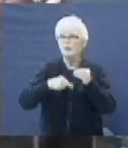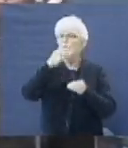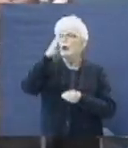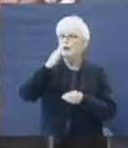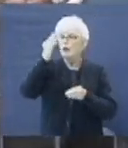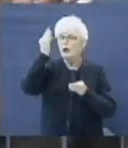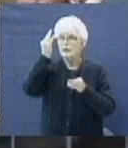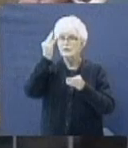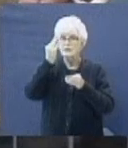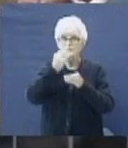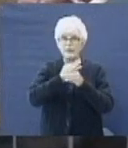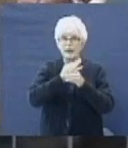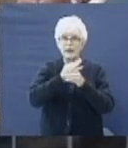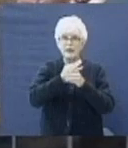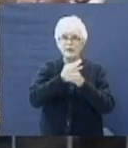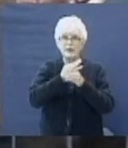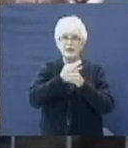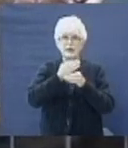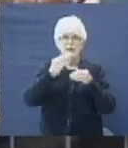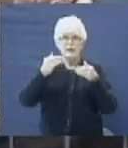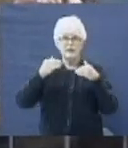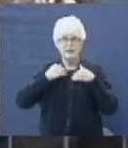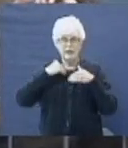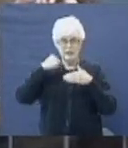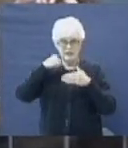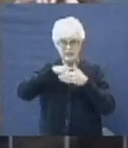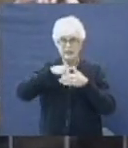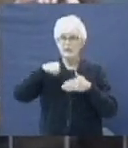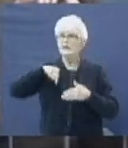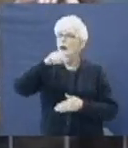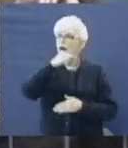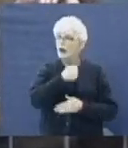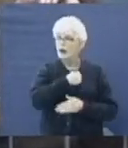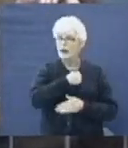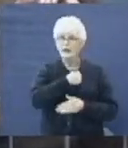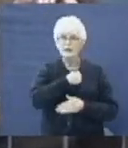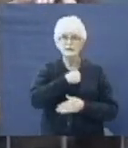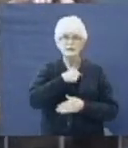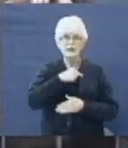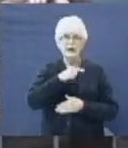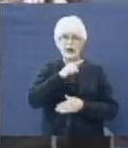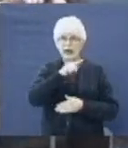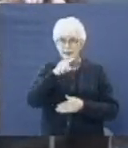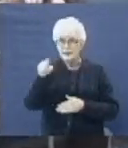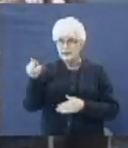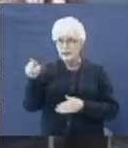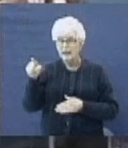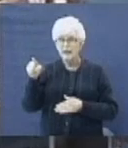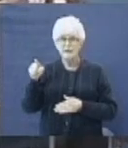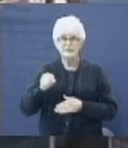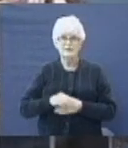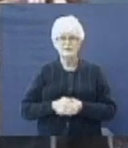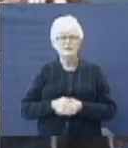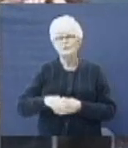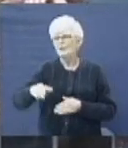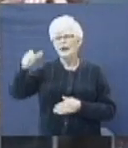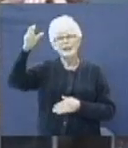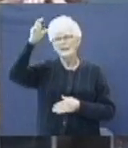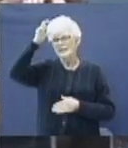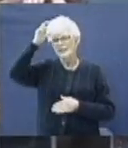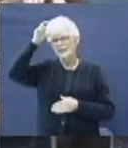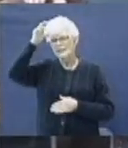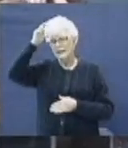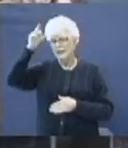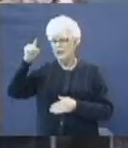that he has in us? Hast thou considered?